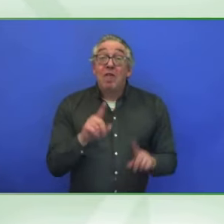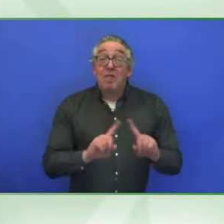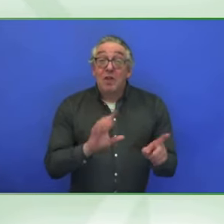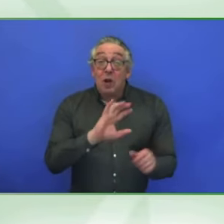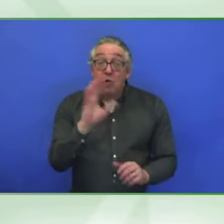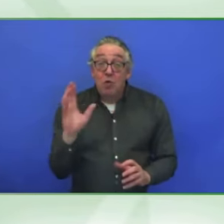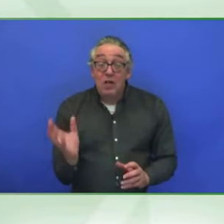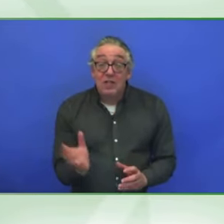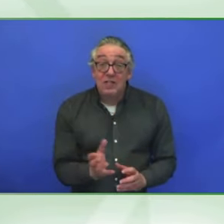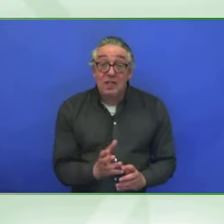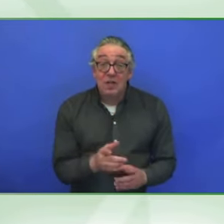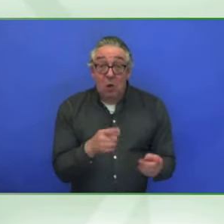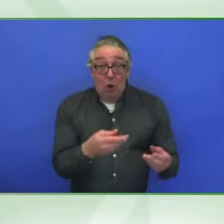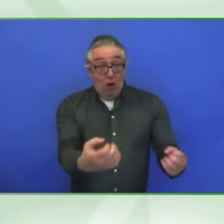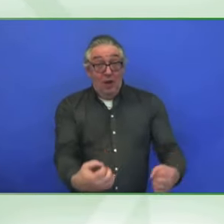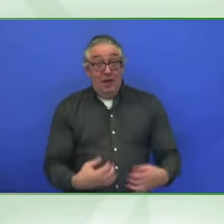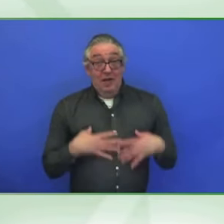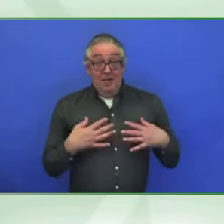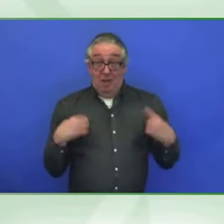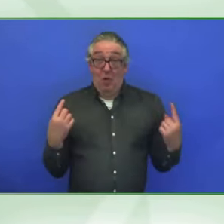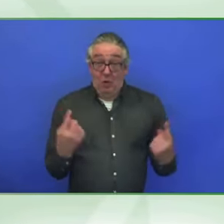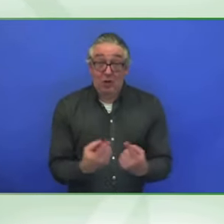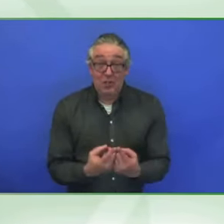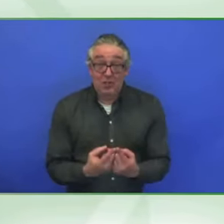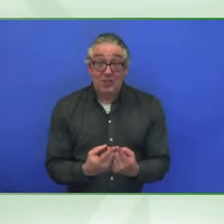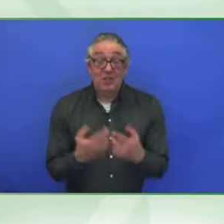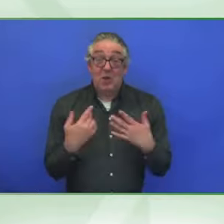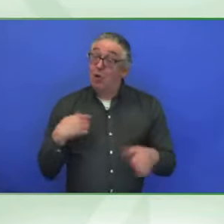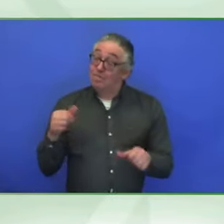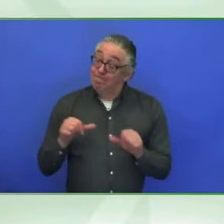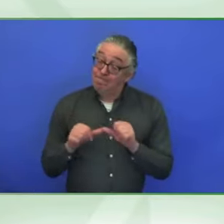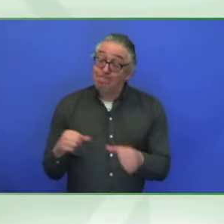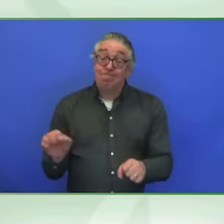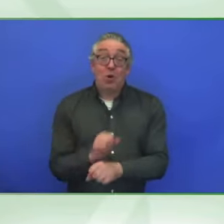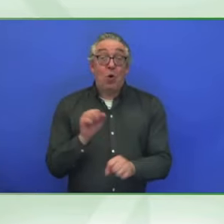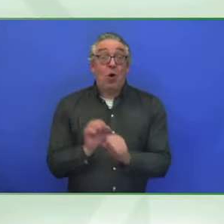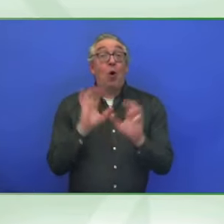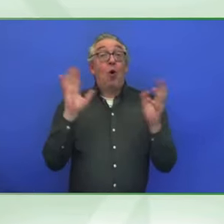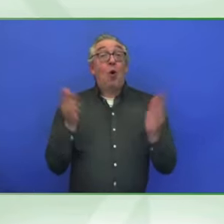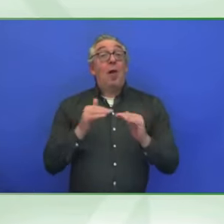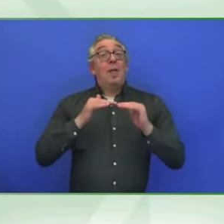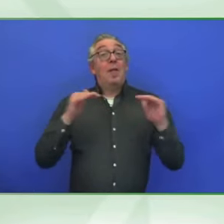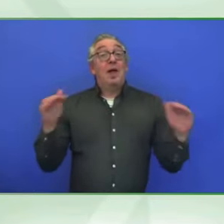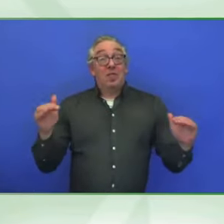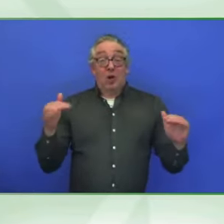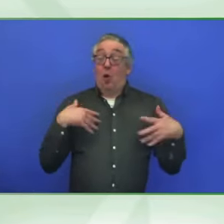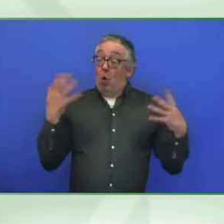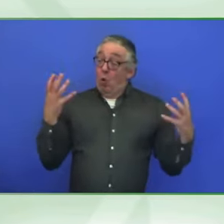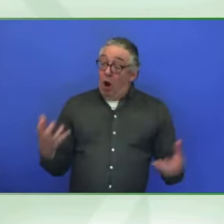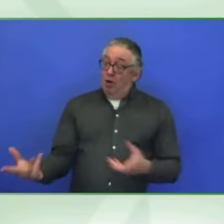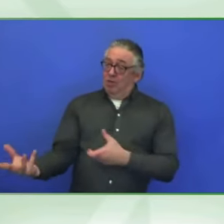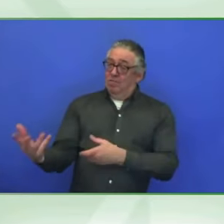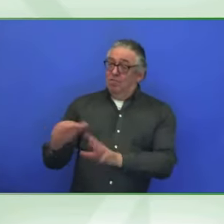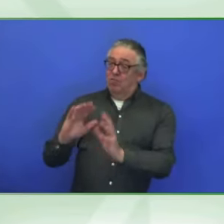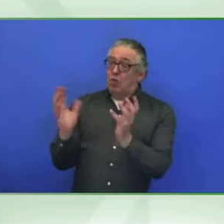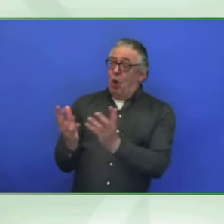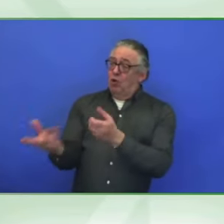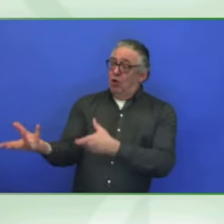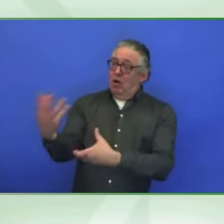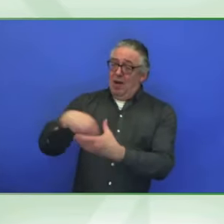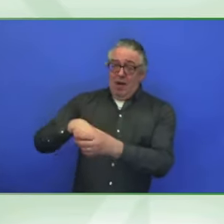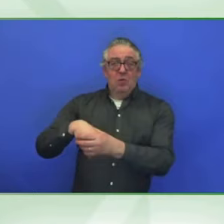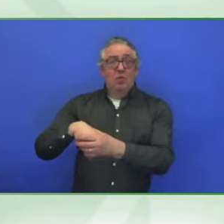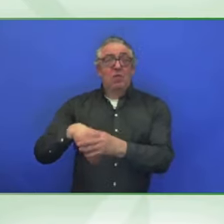international level for inclusivity and equality that aim to provide persons with disabilities with